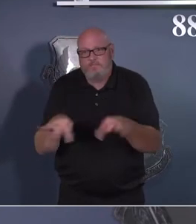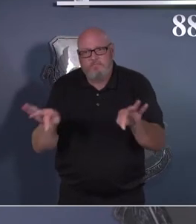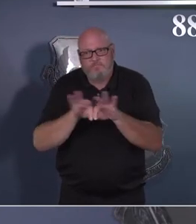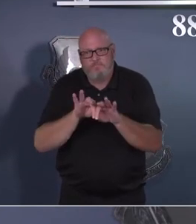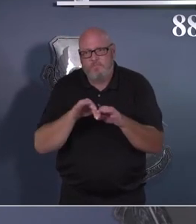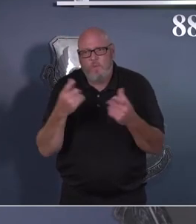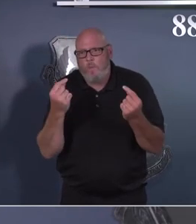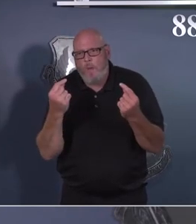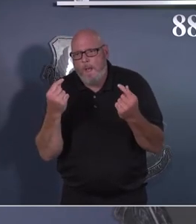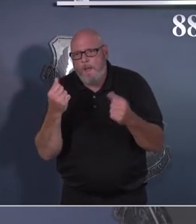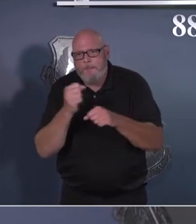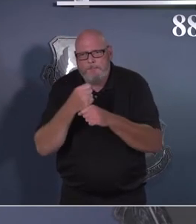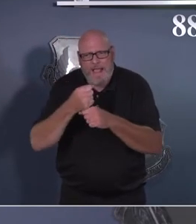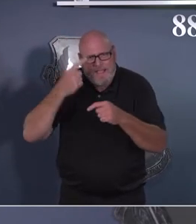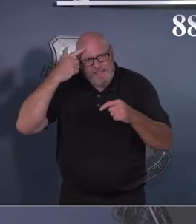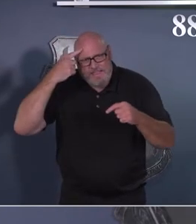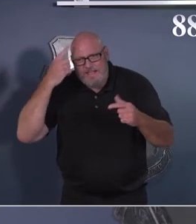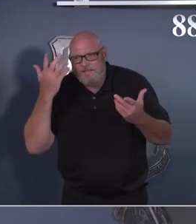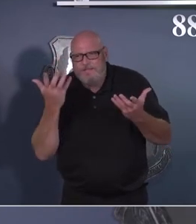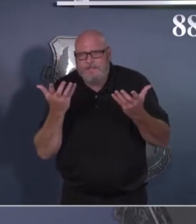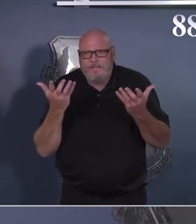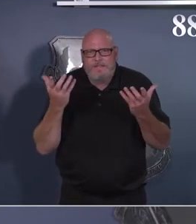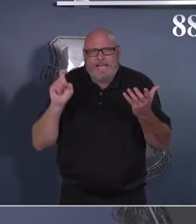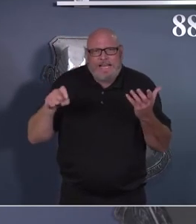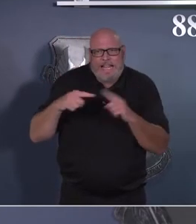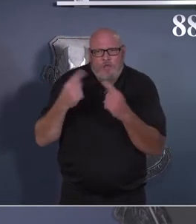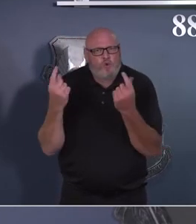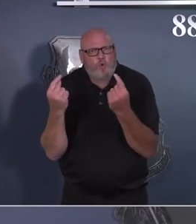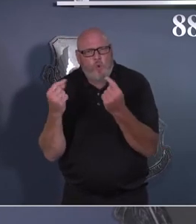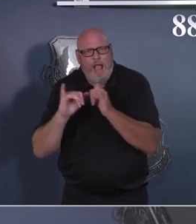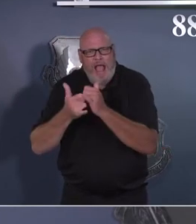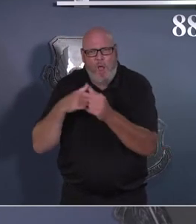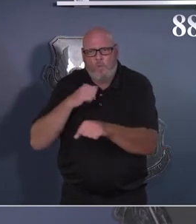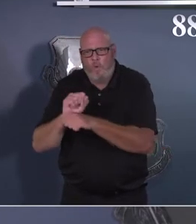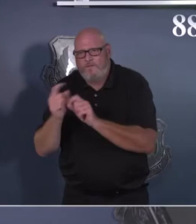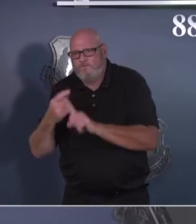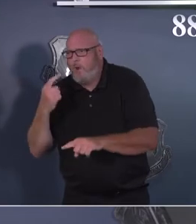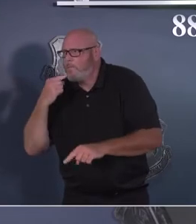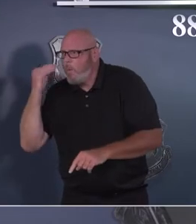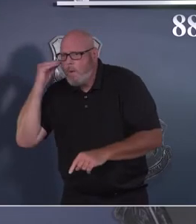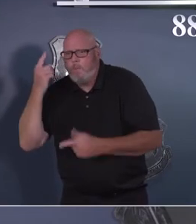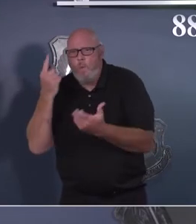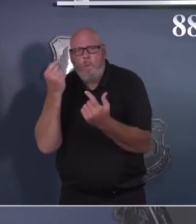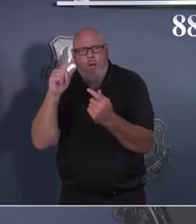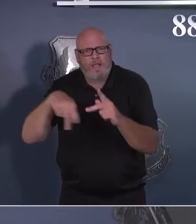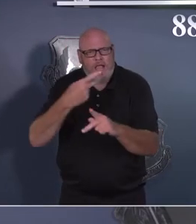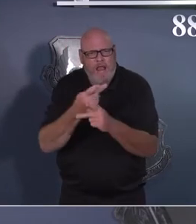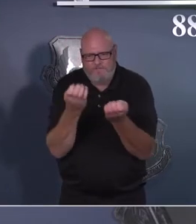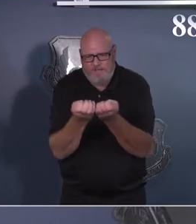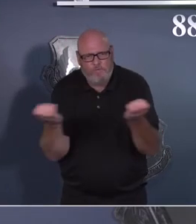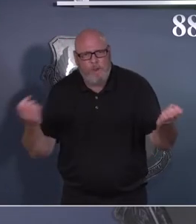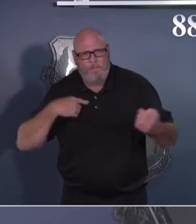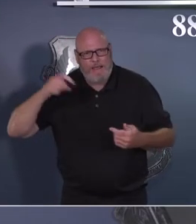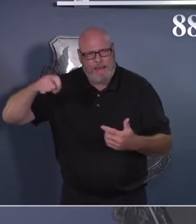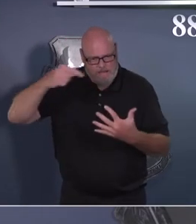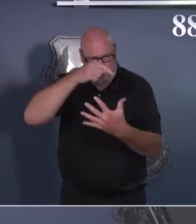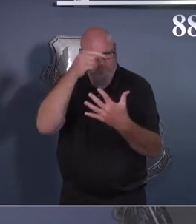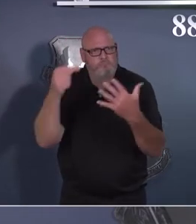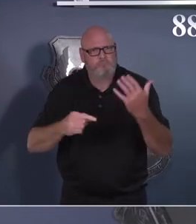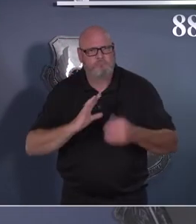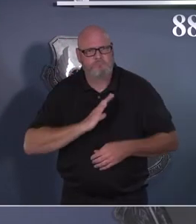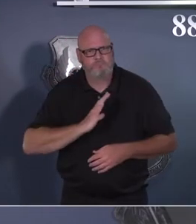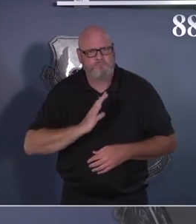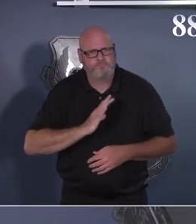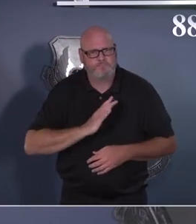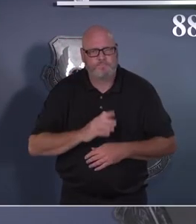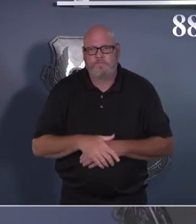to be able to do that telework. Do they have the right capability to get out there and do that from another location? So I appreciate you spending a